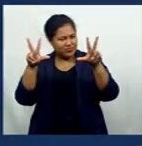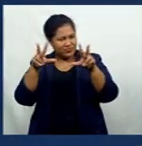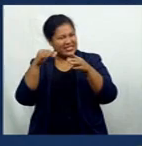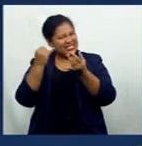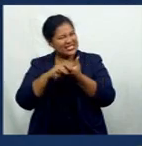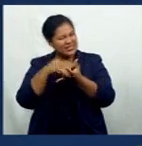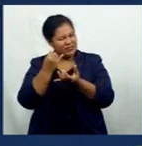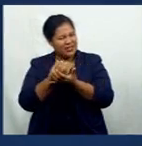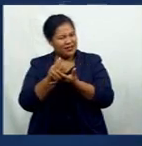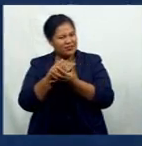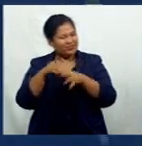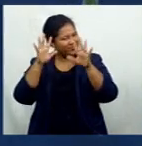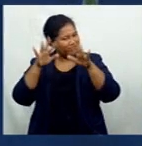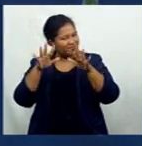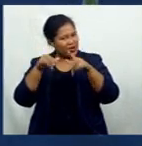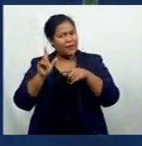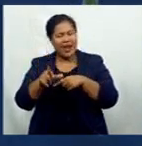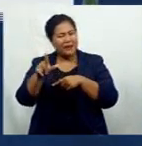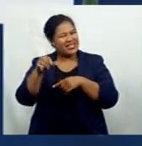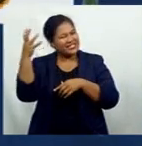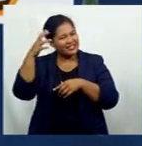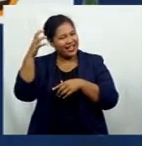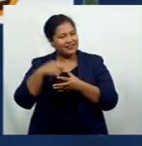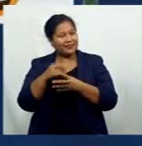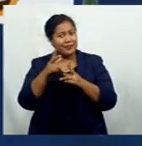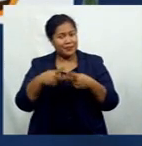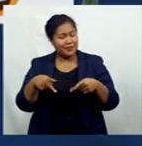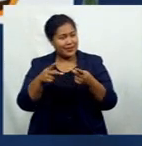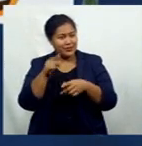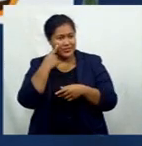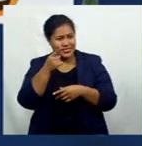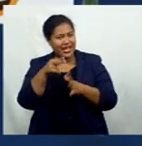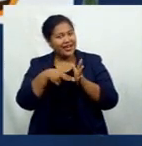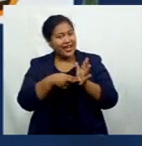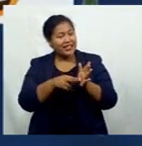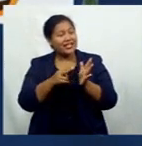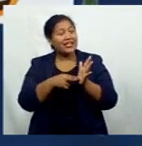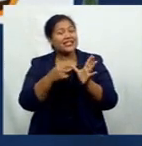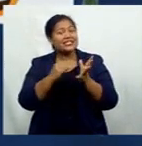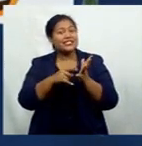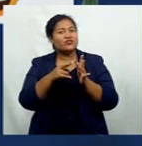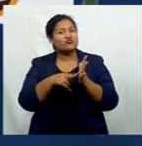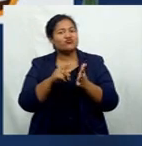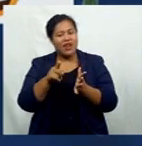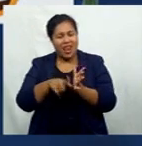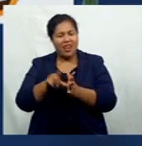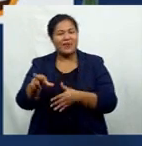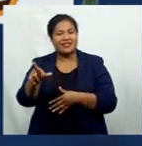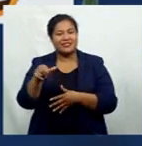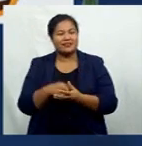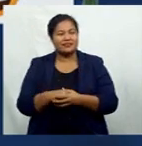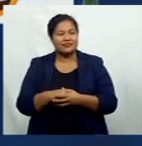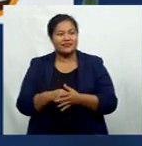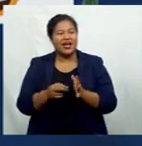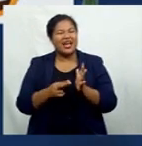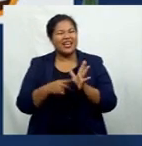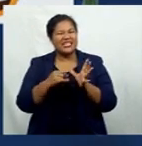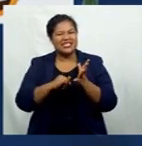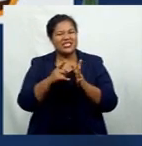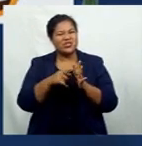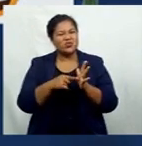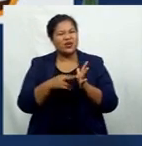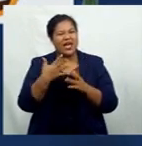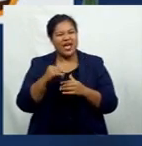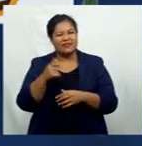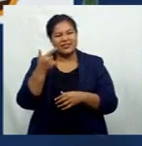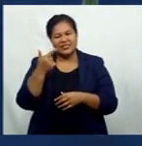had a sunny day. Places we are checking out tonight are Nandi, Naseenu and Lambasa. Naseenu had a humidity level of